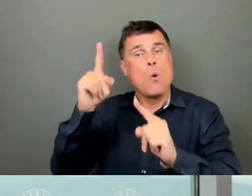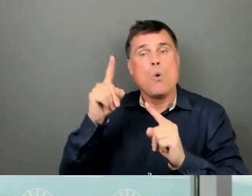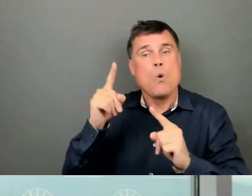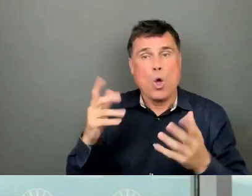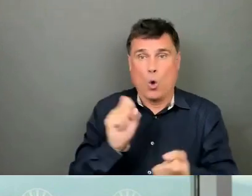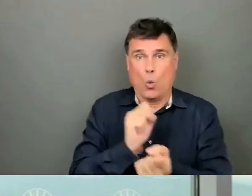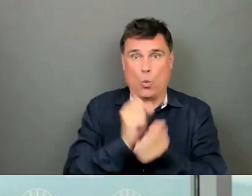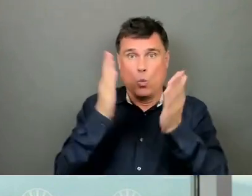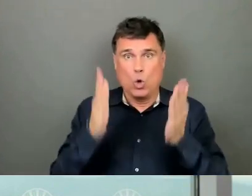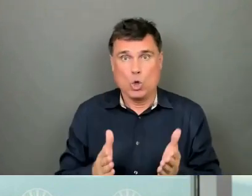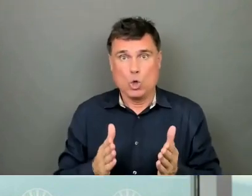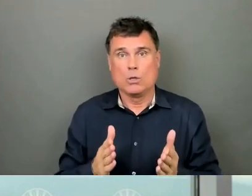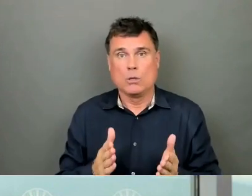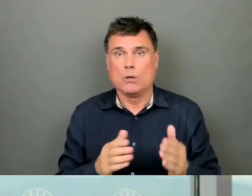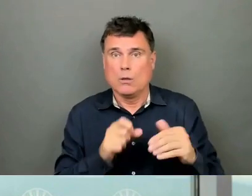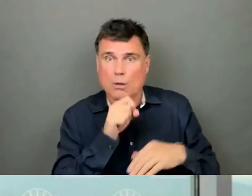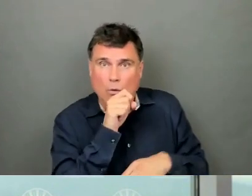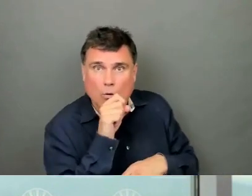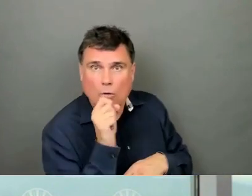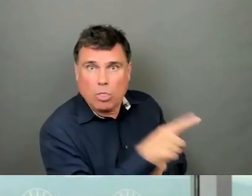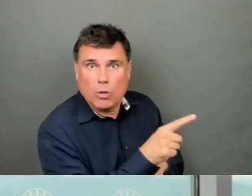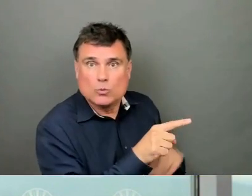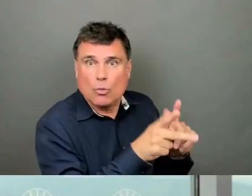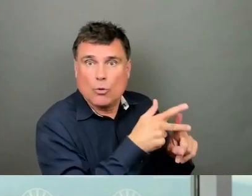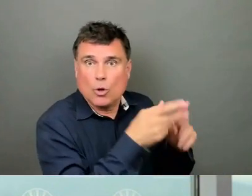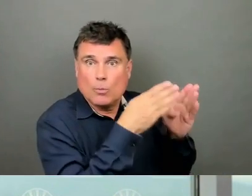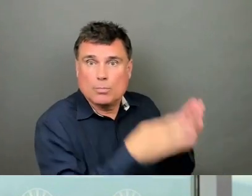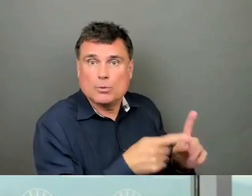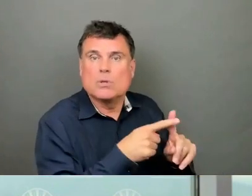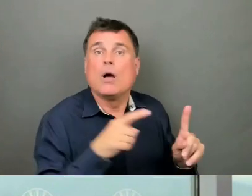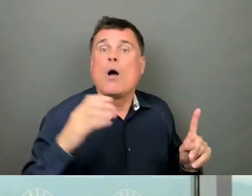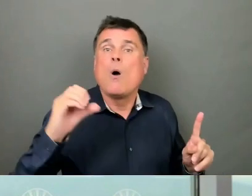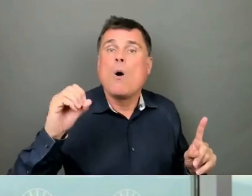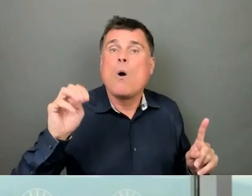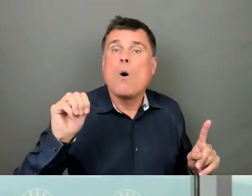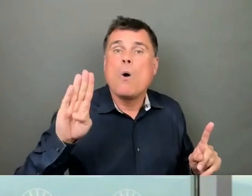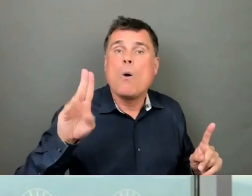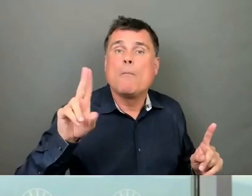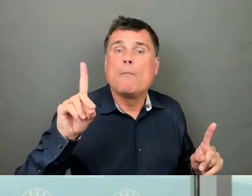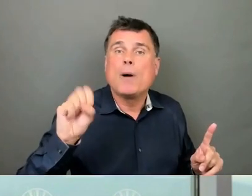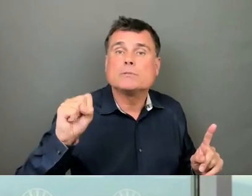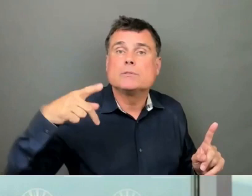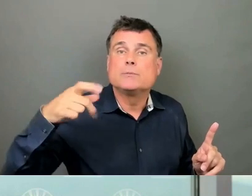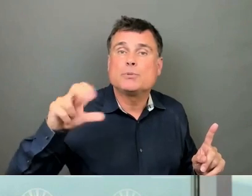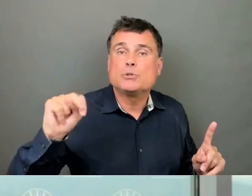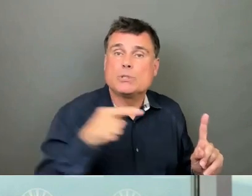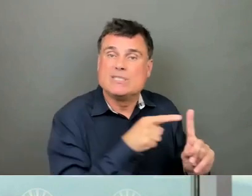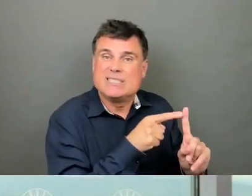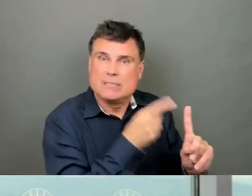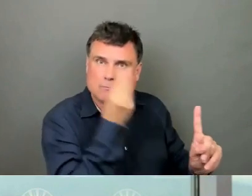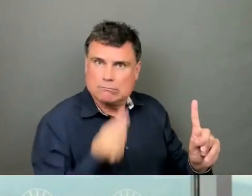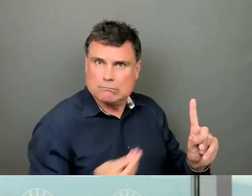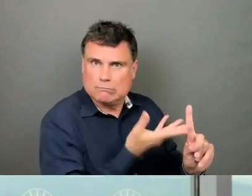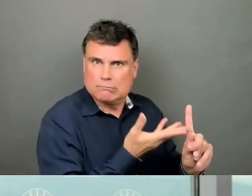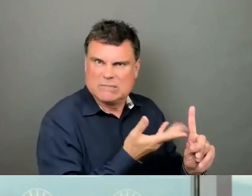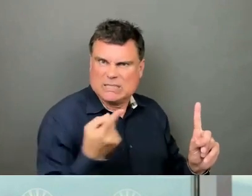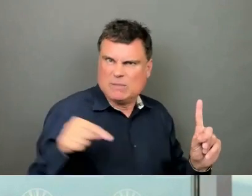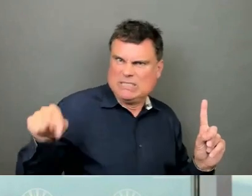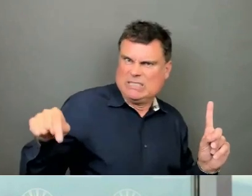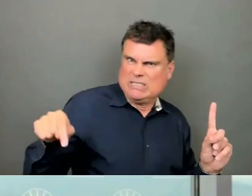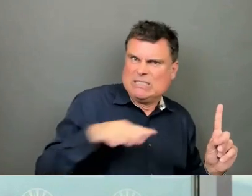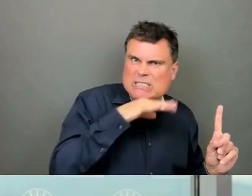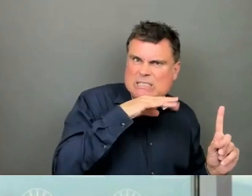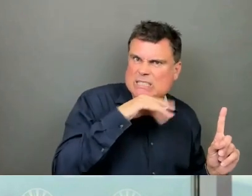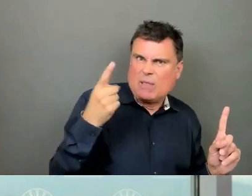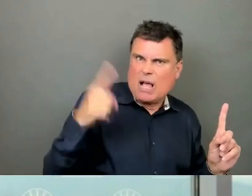the Ombudsperson, would be receiving these complaints, and the Ombudsperson in his or her discretion could